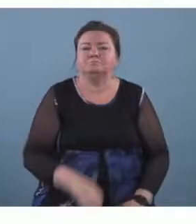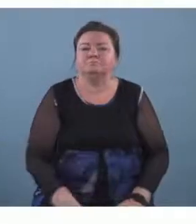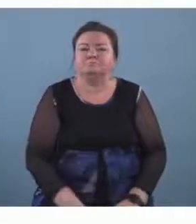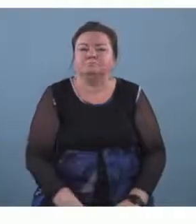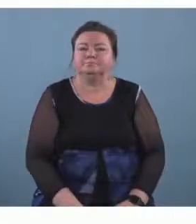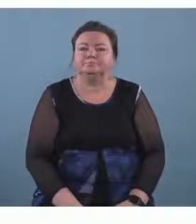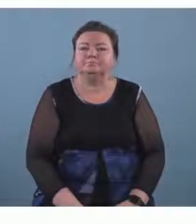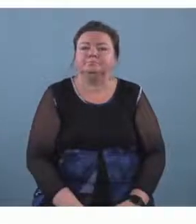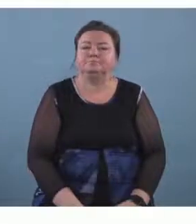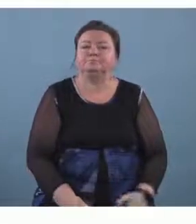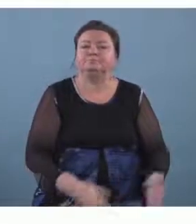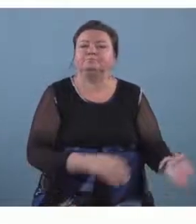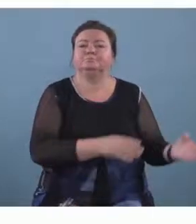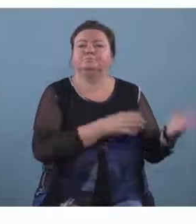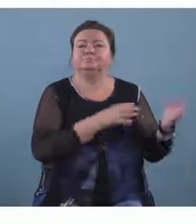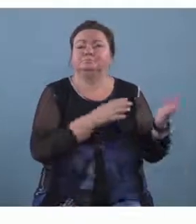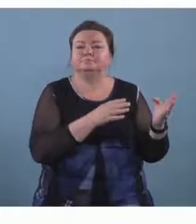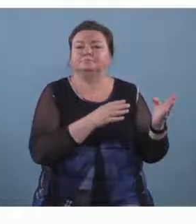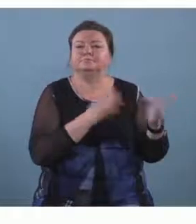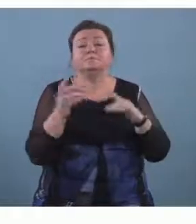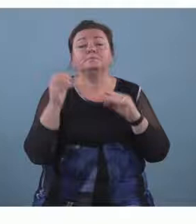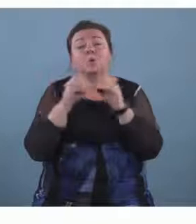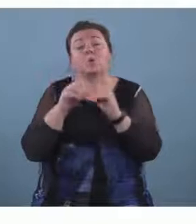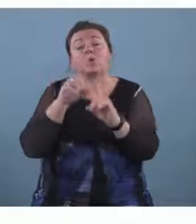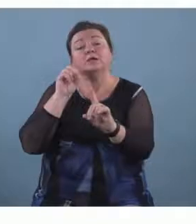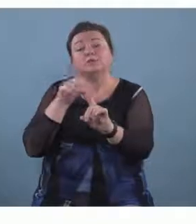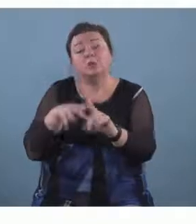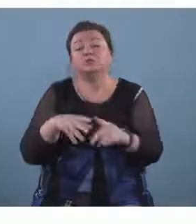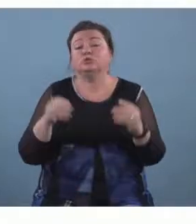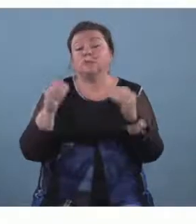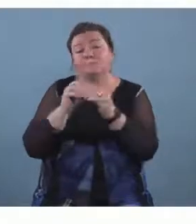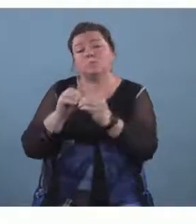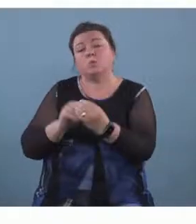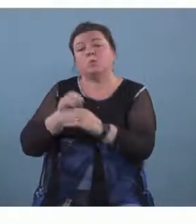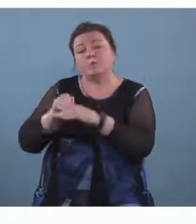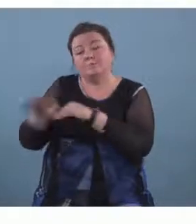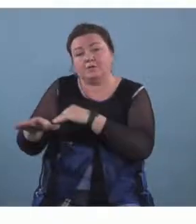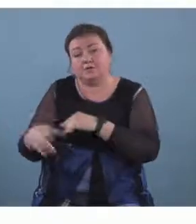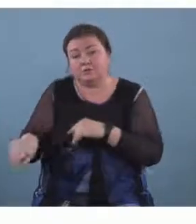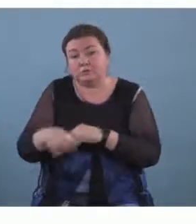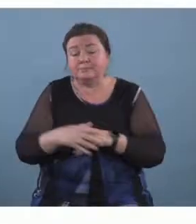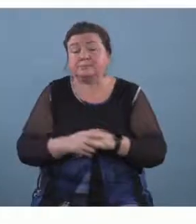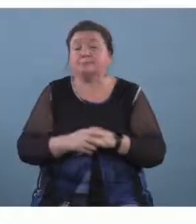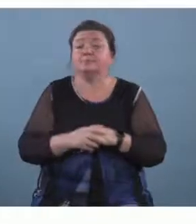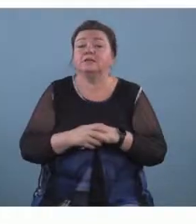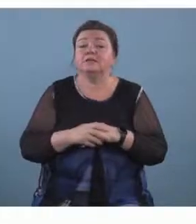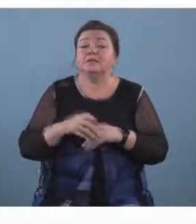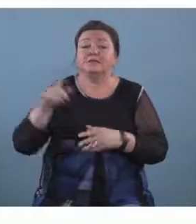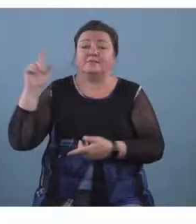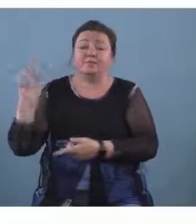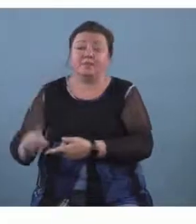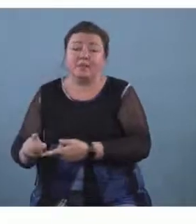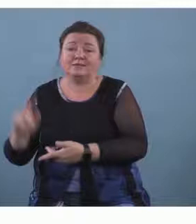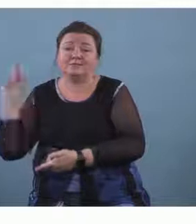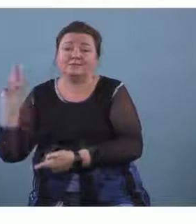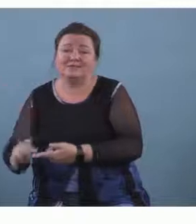so obviously with increased exposure the more impact you can make and uh it's more likely that that deaf and